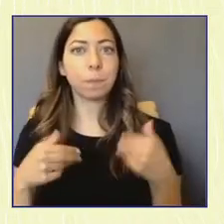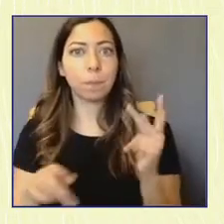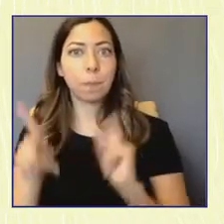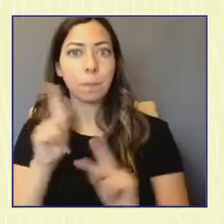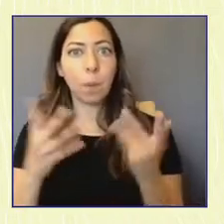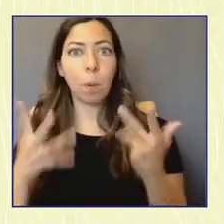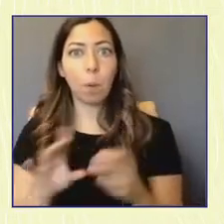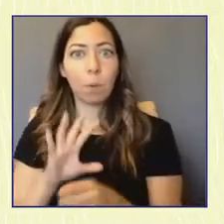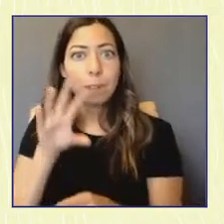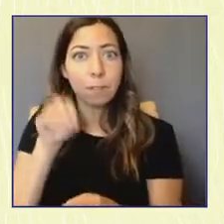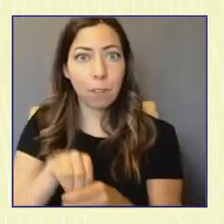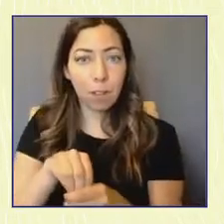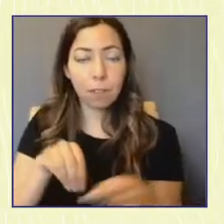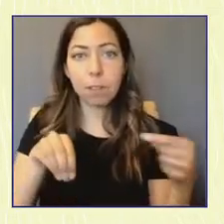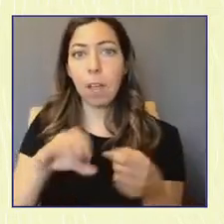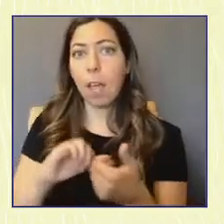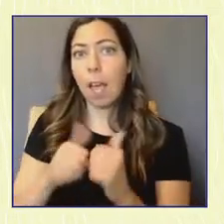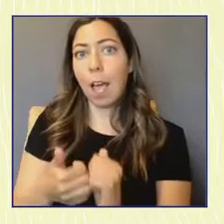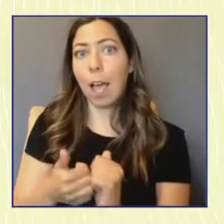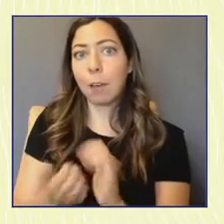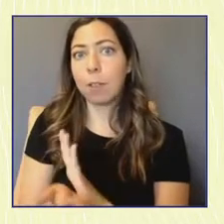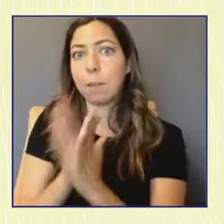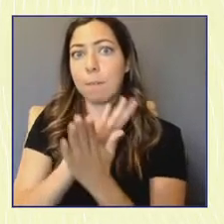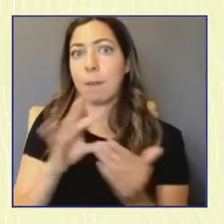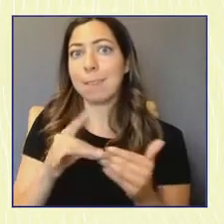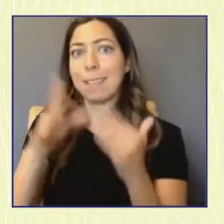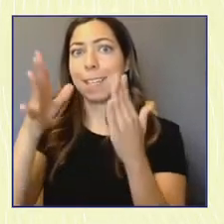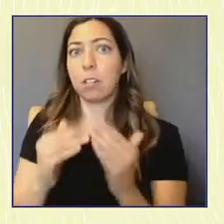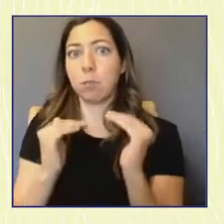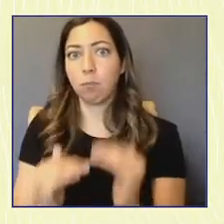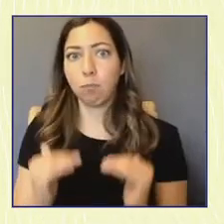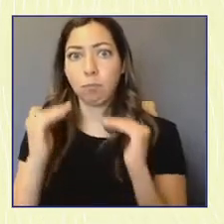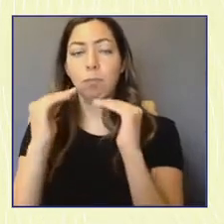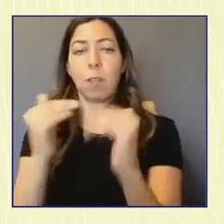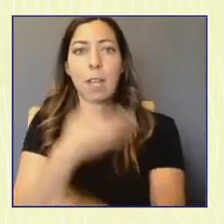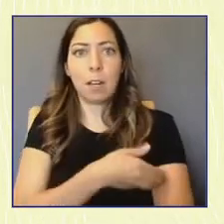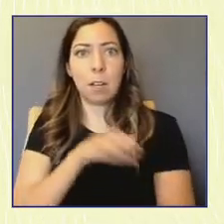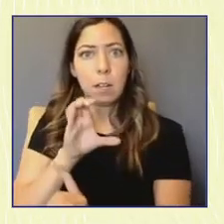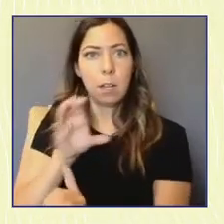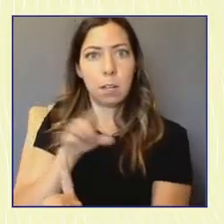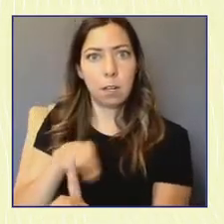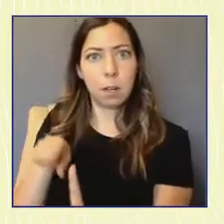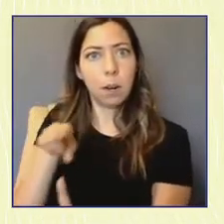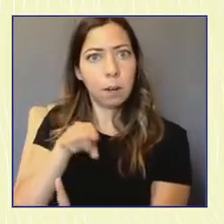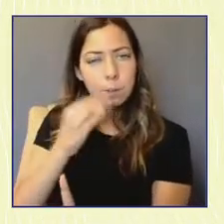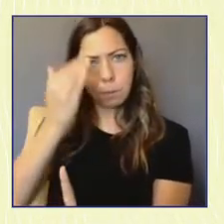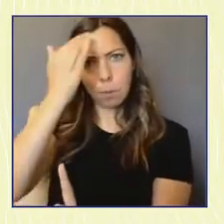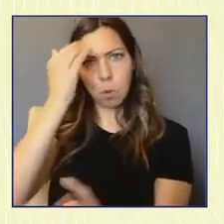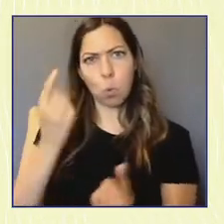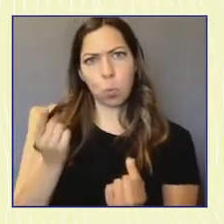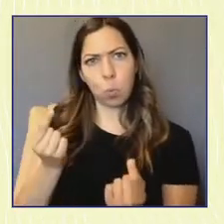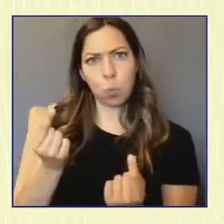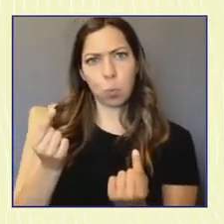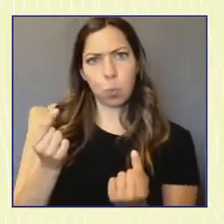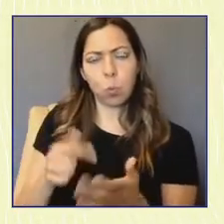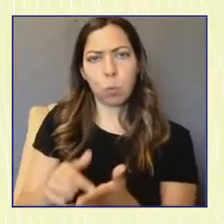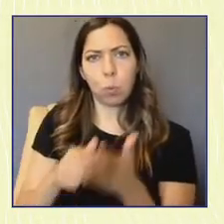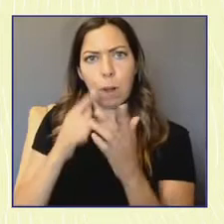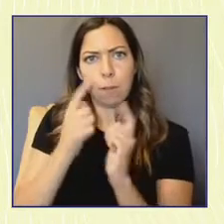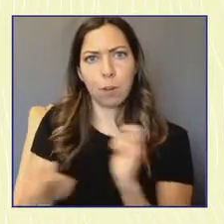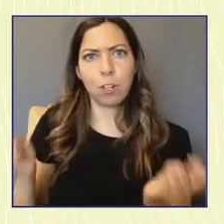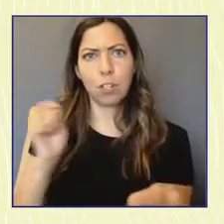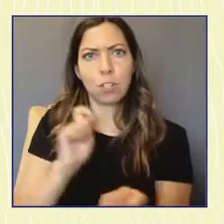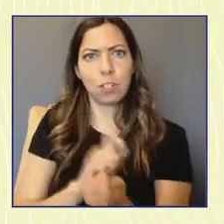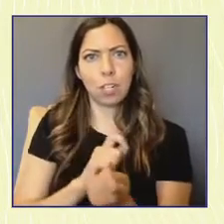how are we developing and building them into leaders and empowering them into feeling like that they know what they need to do to make the change in their community?